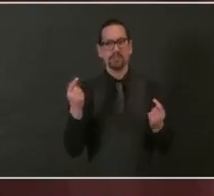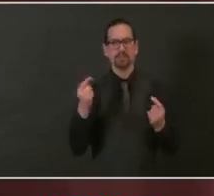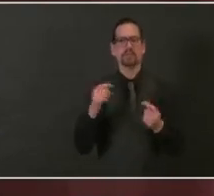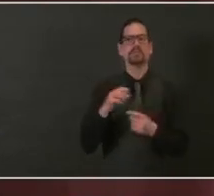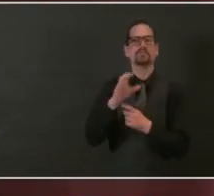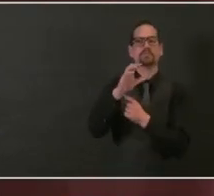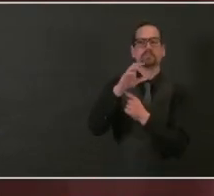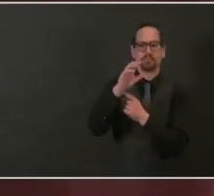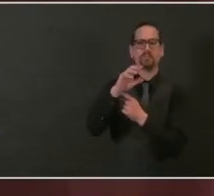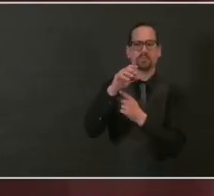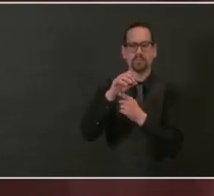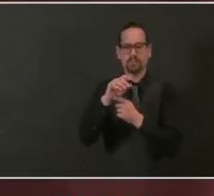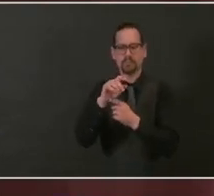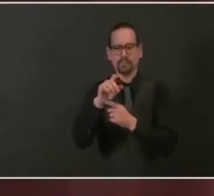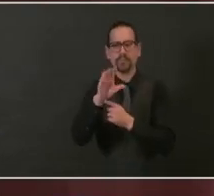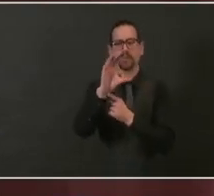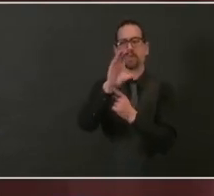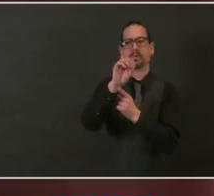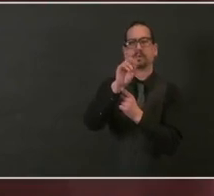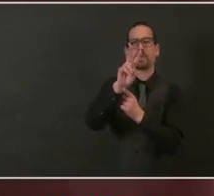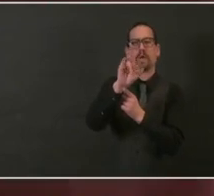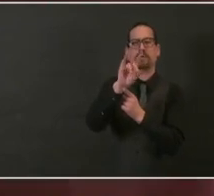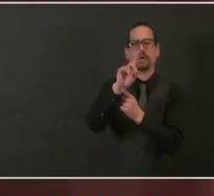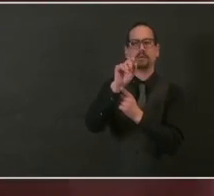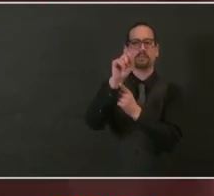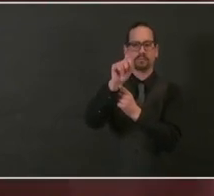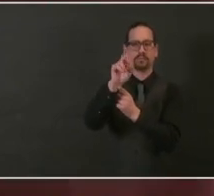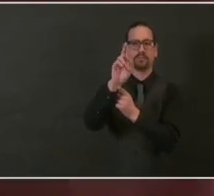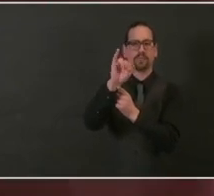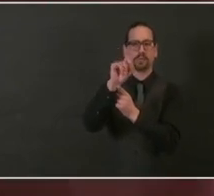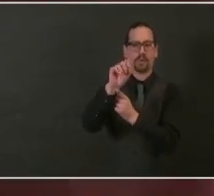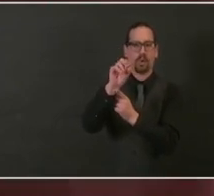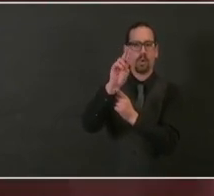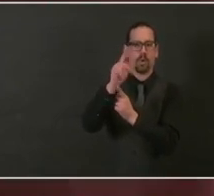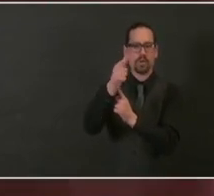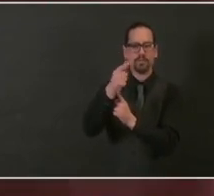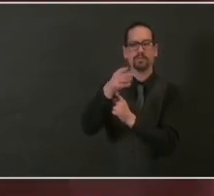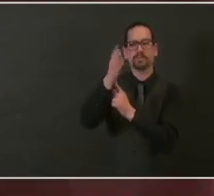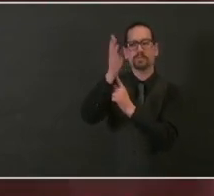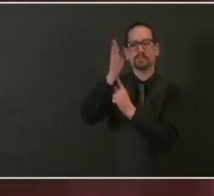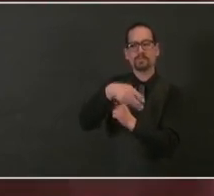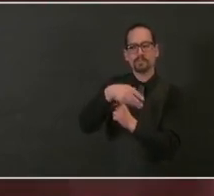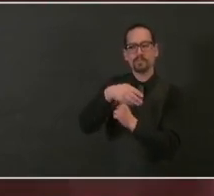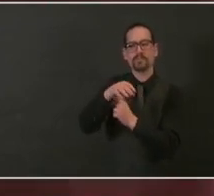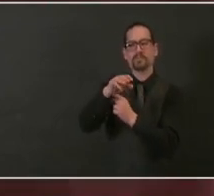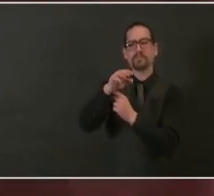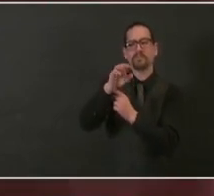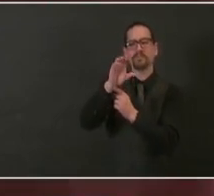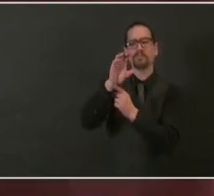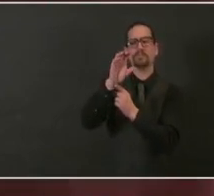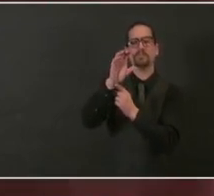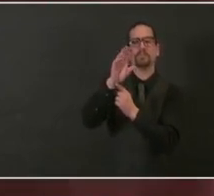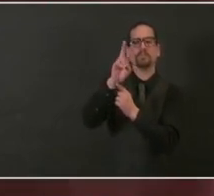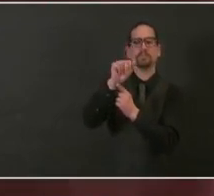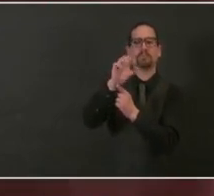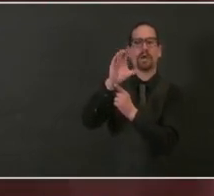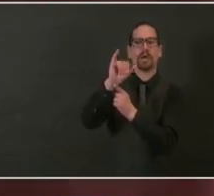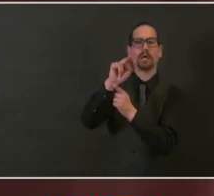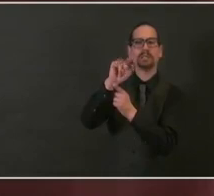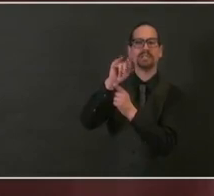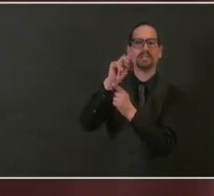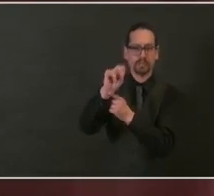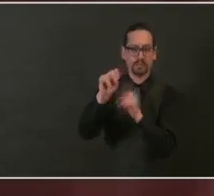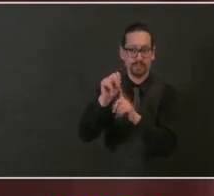filled out by a health care provider or a family caregiver of someone who is homebound. As we collect that